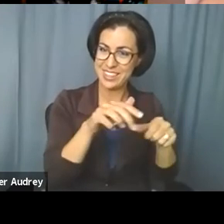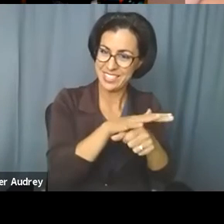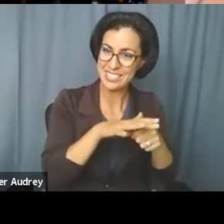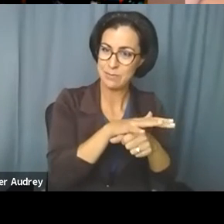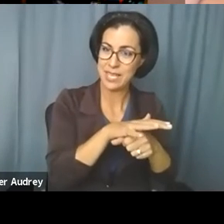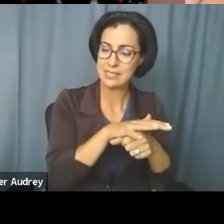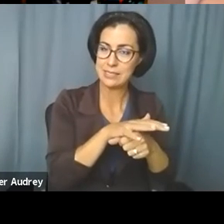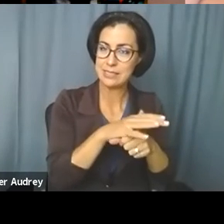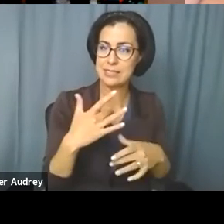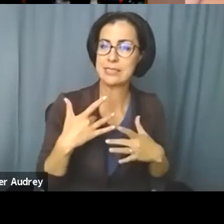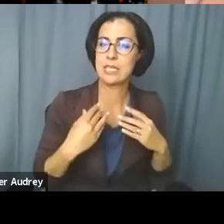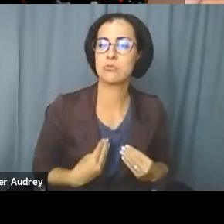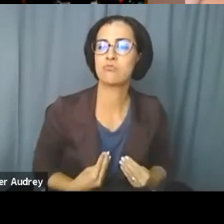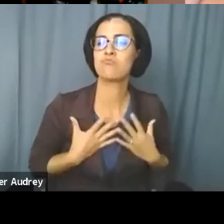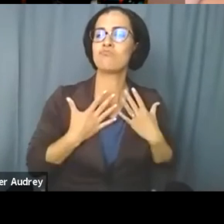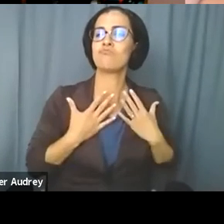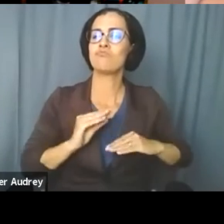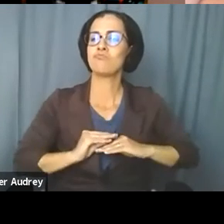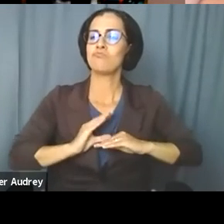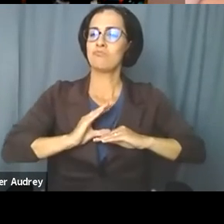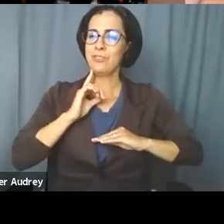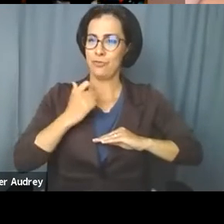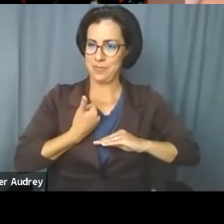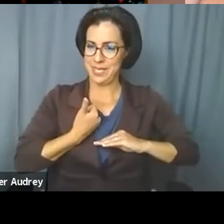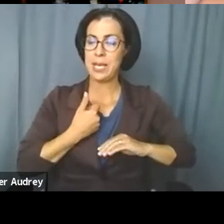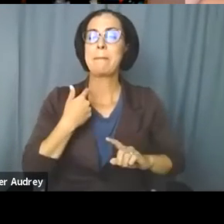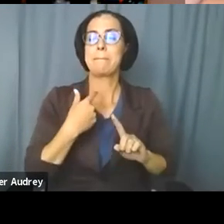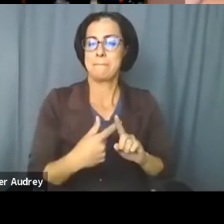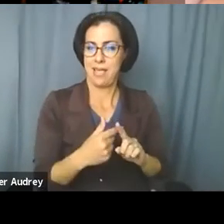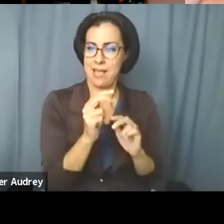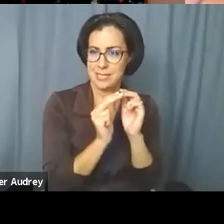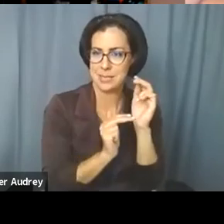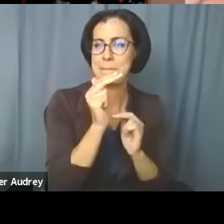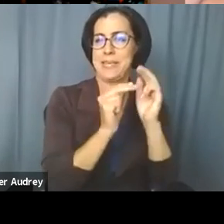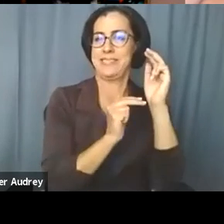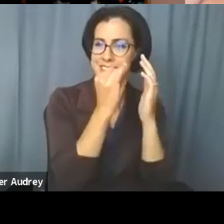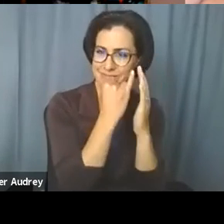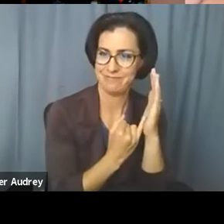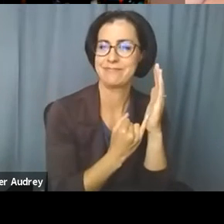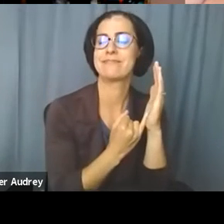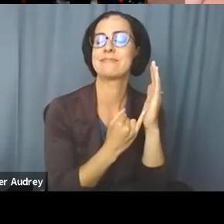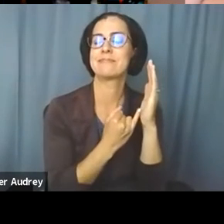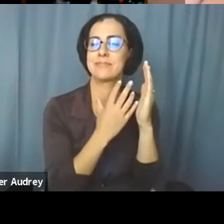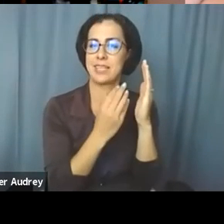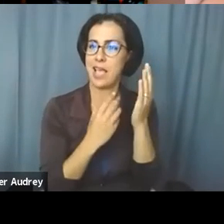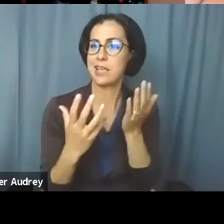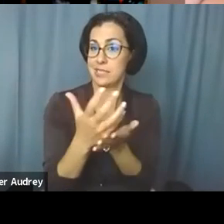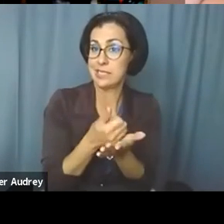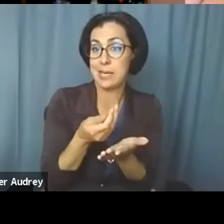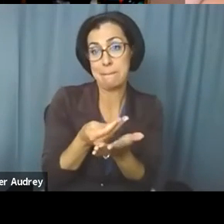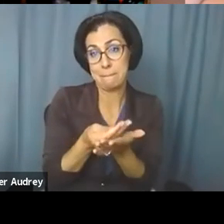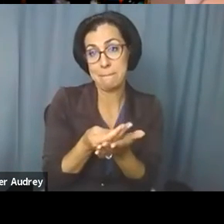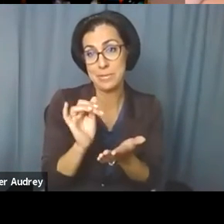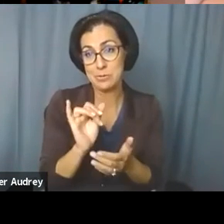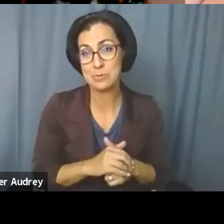rejuvenation spaces, as well as building spaces and movement building spaces, um, and income building spaces.